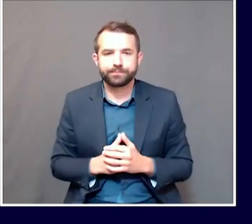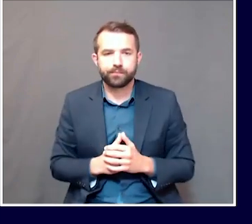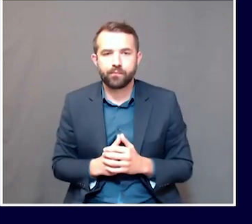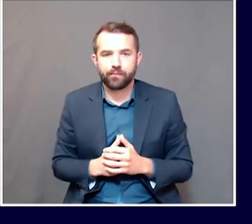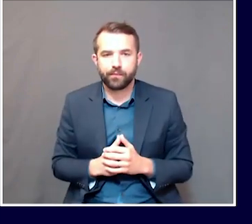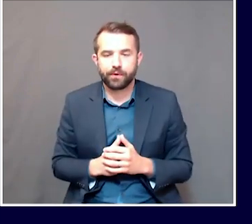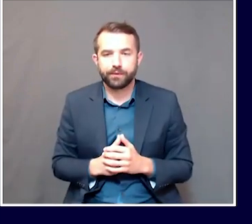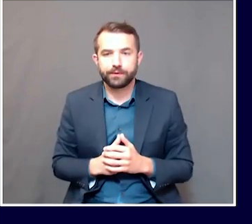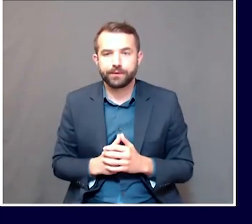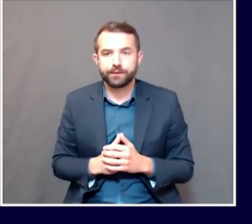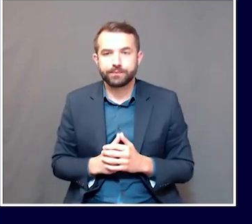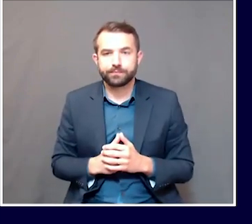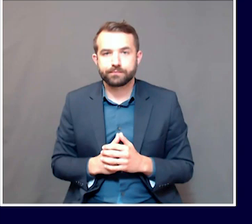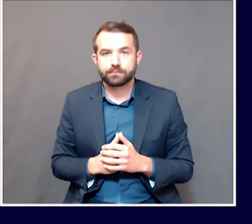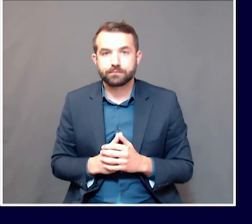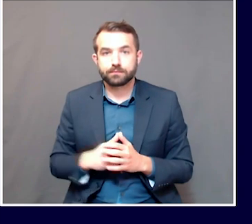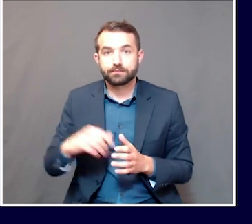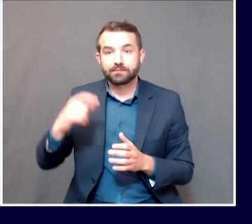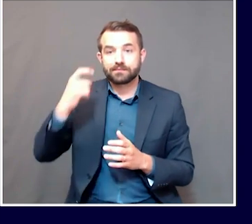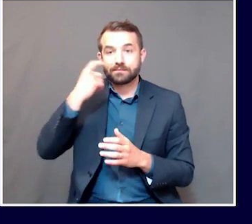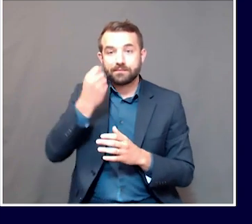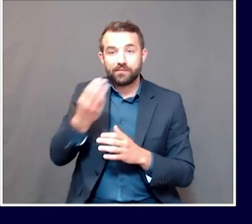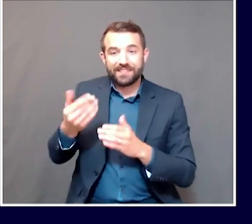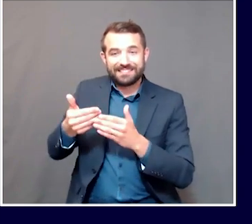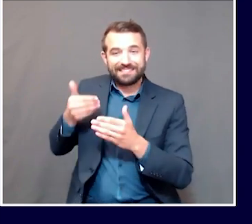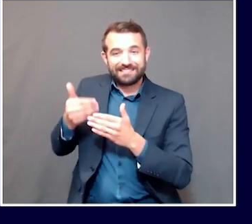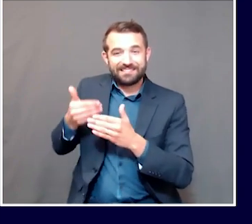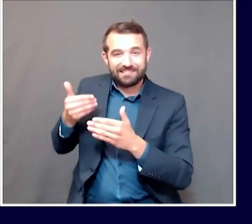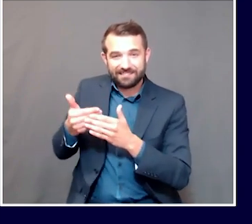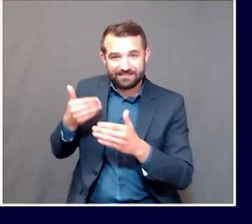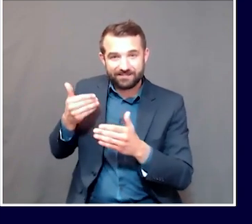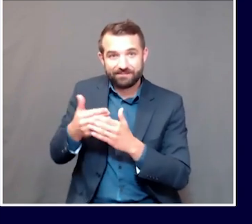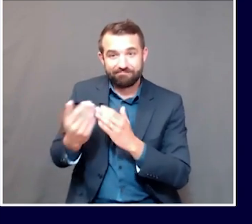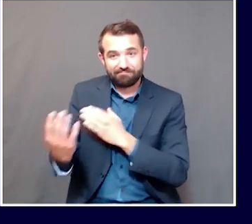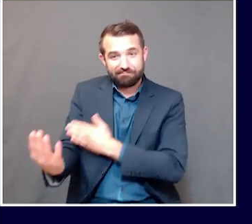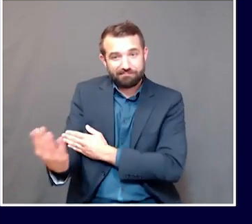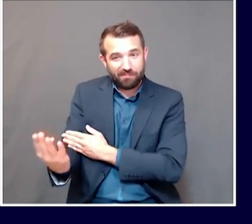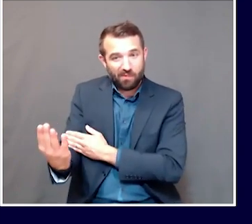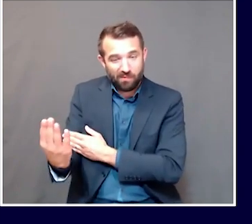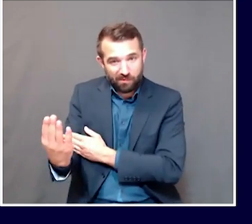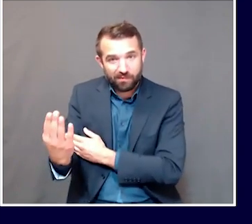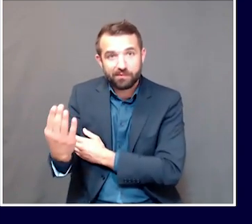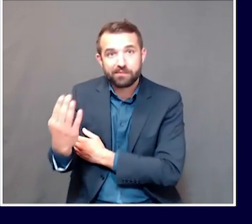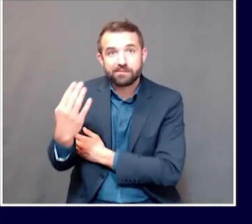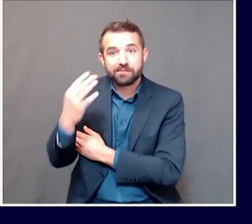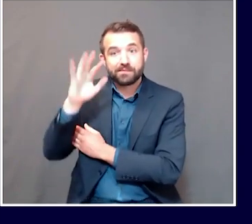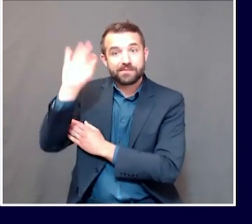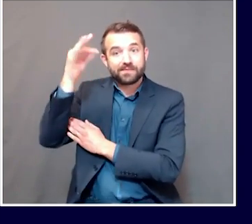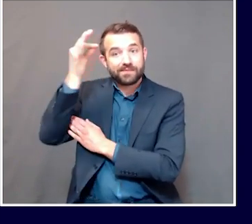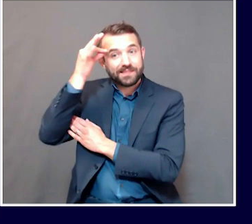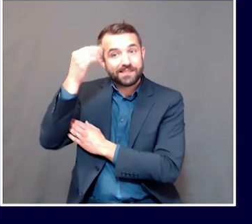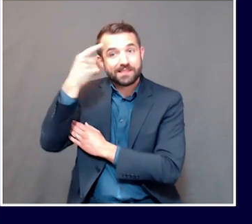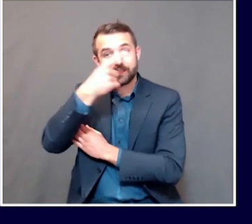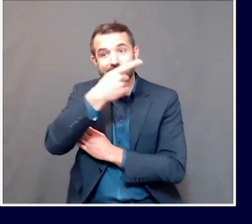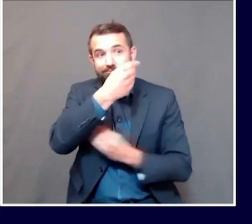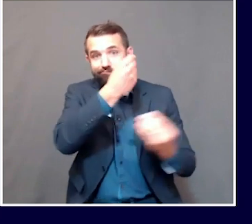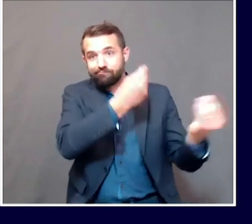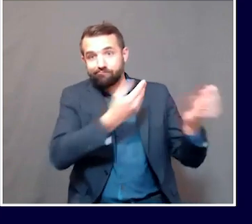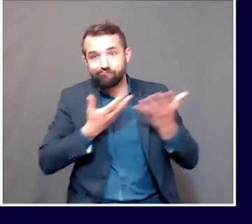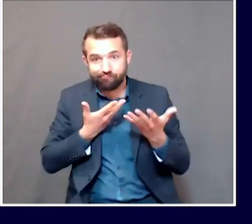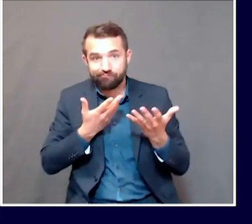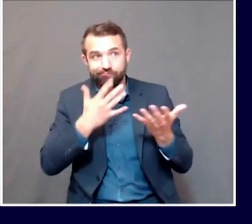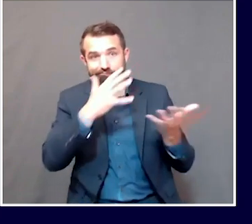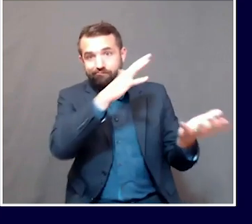Just a few hours ago, Maine CDC was notified by the federal government that we would be receiving an additional shipment of